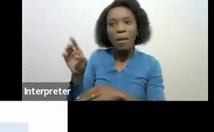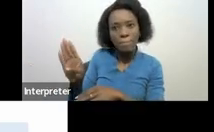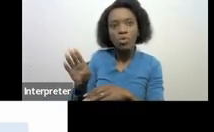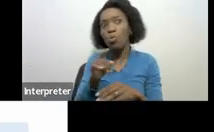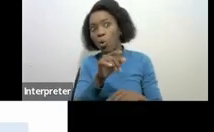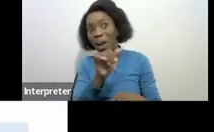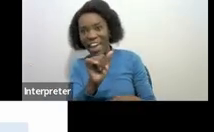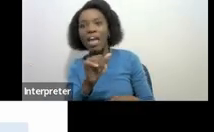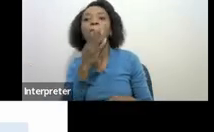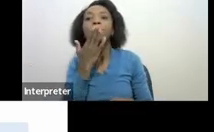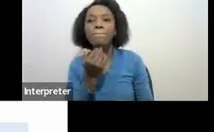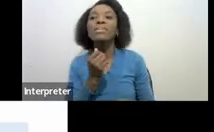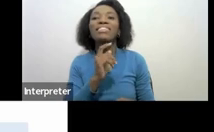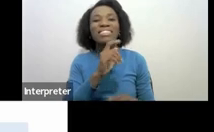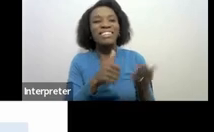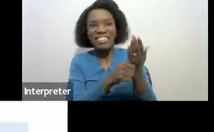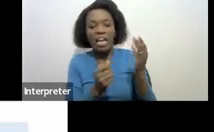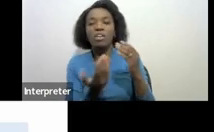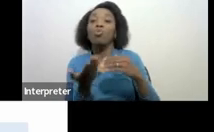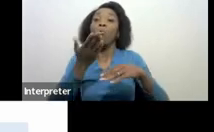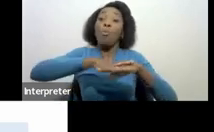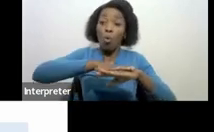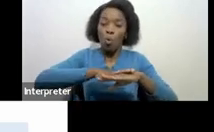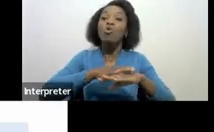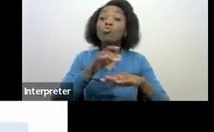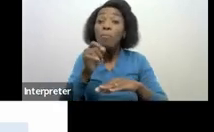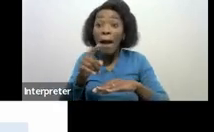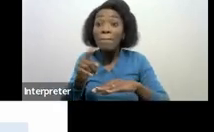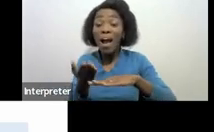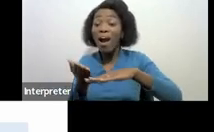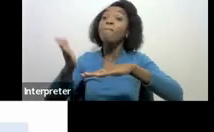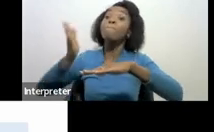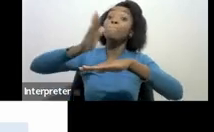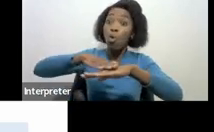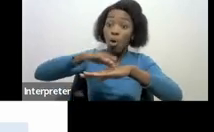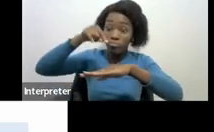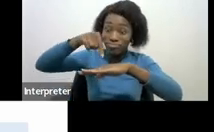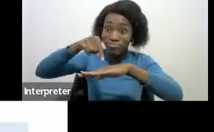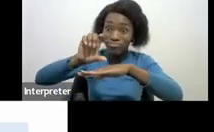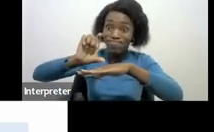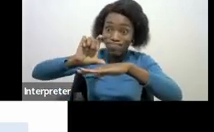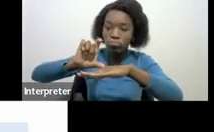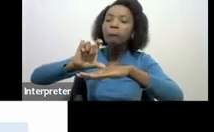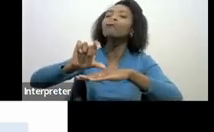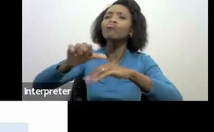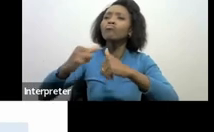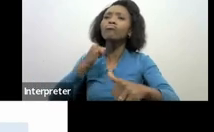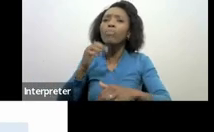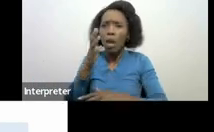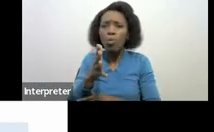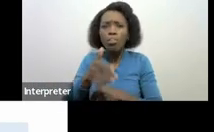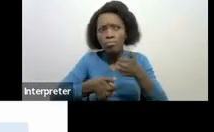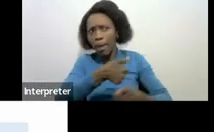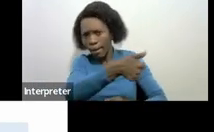to overtax you the money which you've overpaid over to SARS through pays you earn you will get it back it doesn't mean that